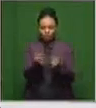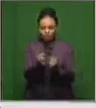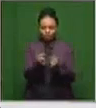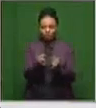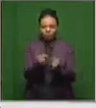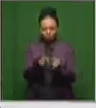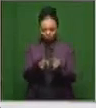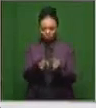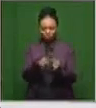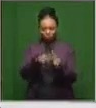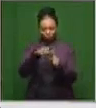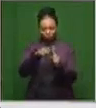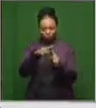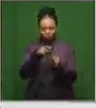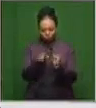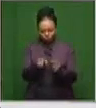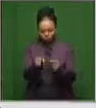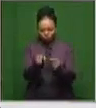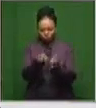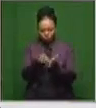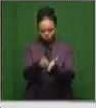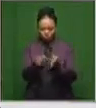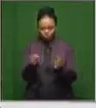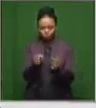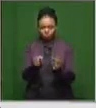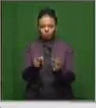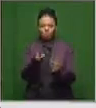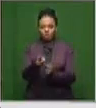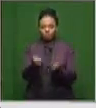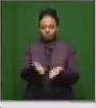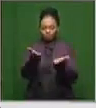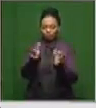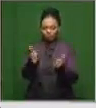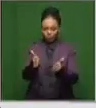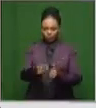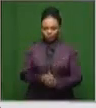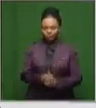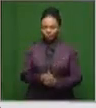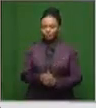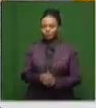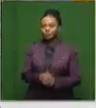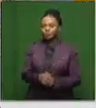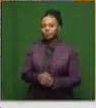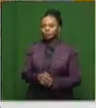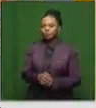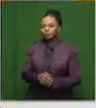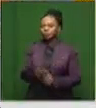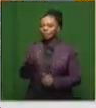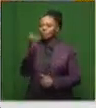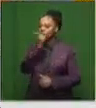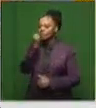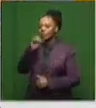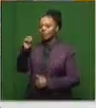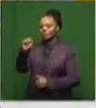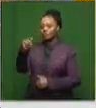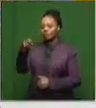preferable. However, that depends on what the data tells us about the performance as well as the safety. And also on average, apologies, Sakina, I'm just going to just